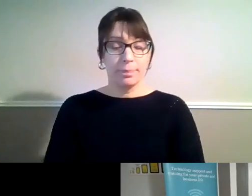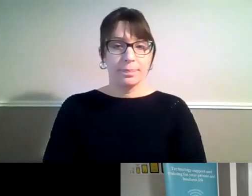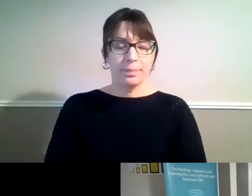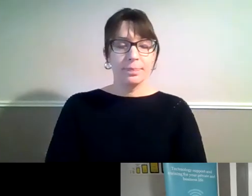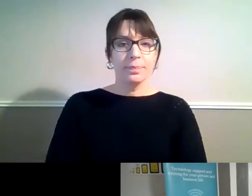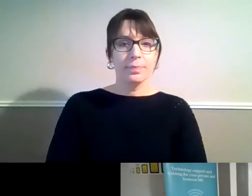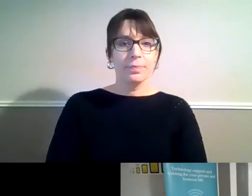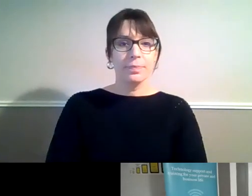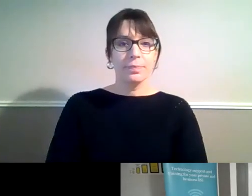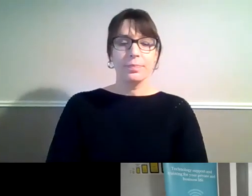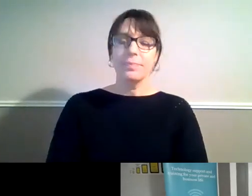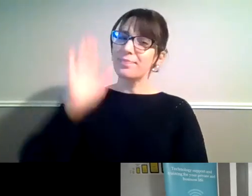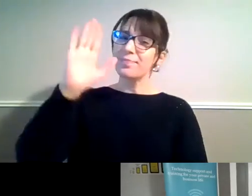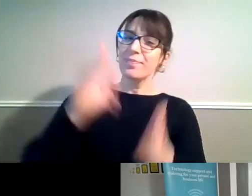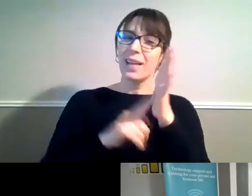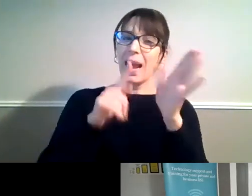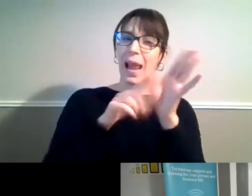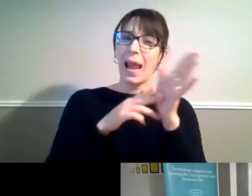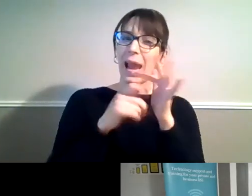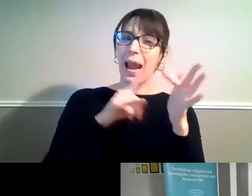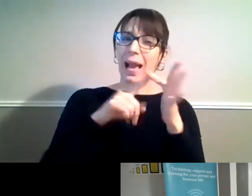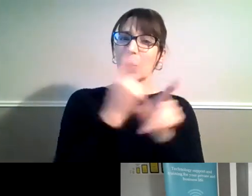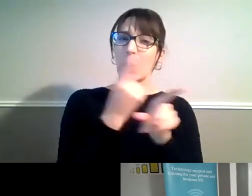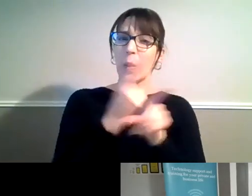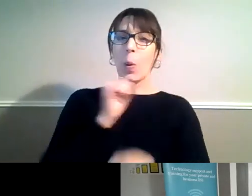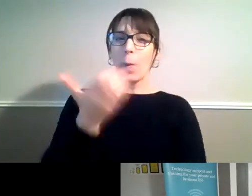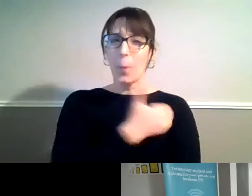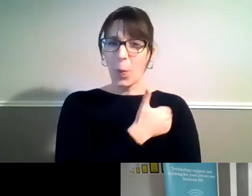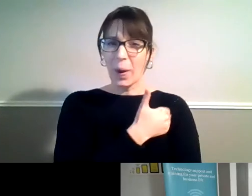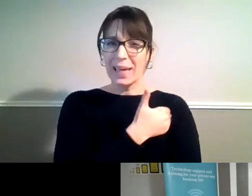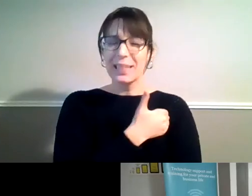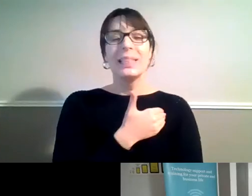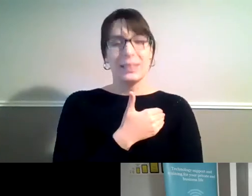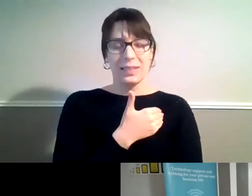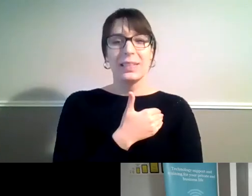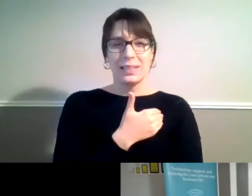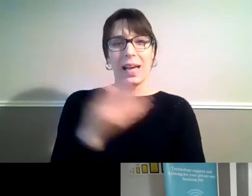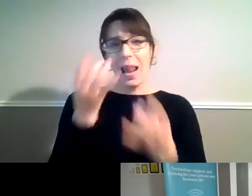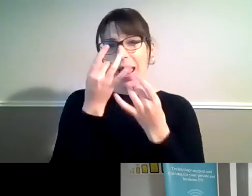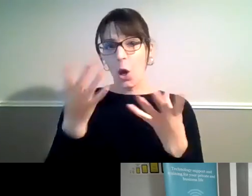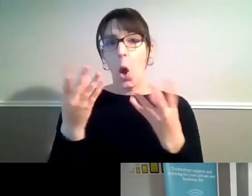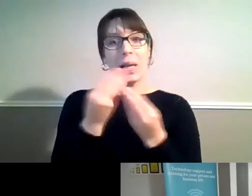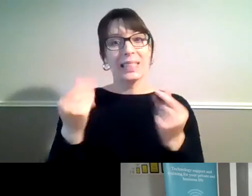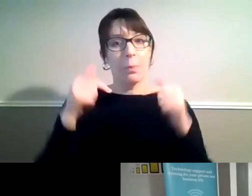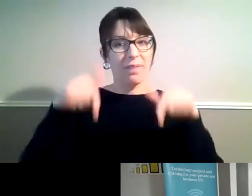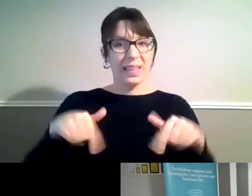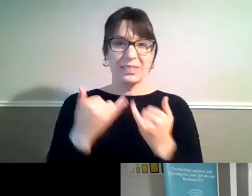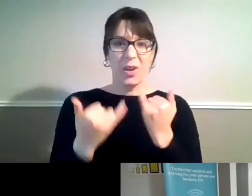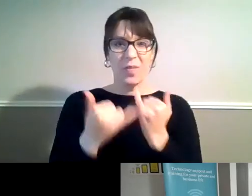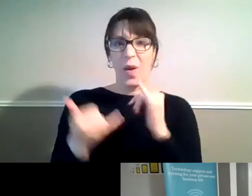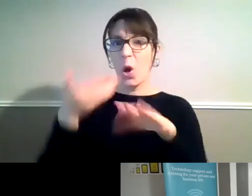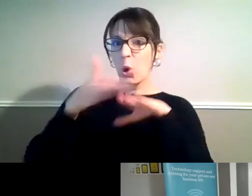Morning, everybody. Just so that you know, just excuse us, some of this is quite new in terms of us doing what we call